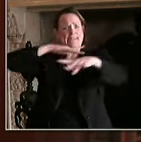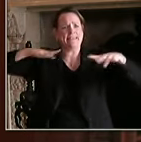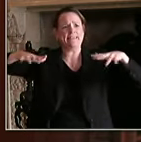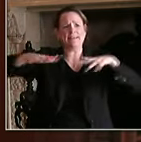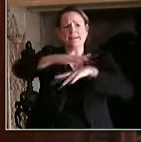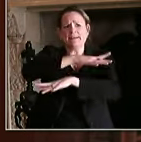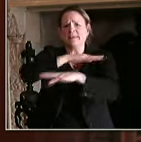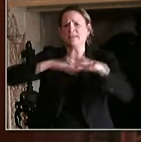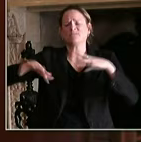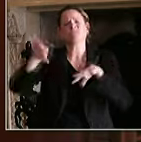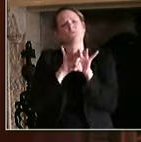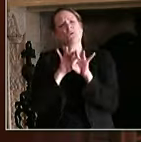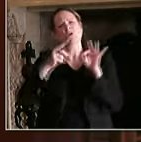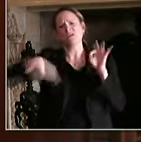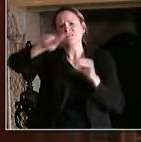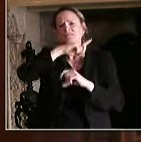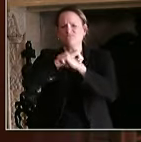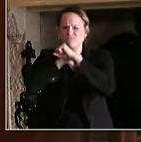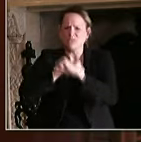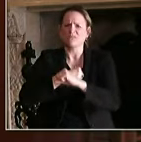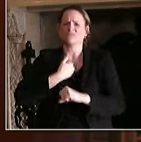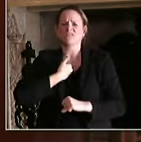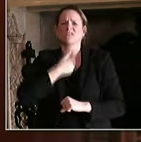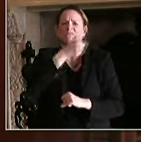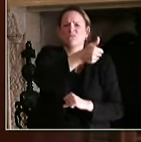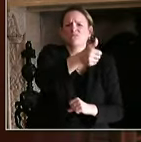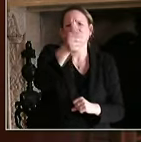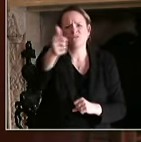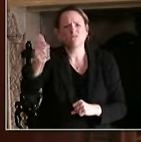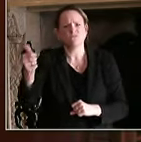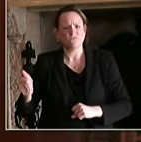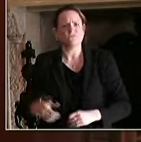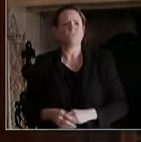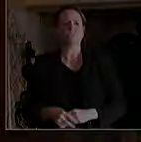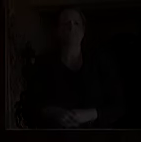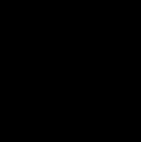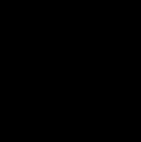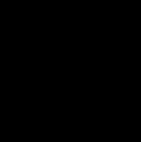schools, our workplaces, and our local businesses, and our communities can stay open.